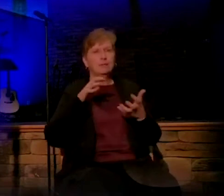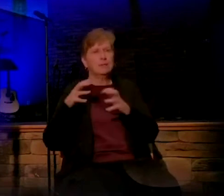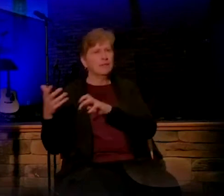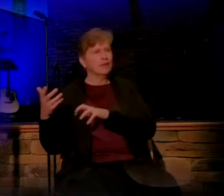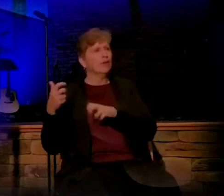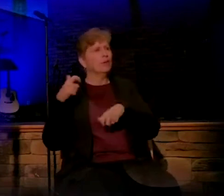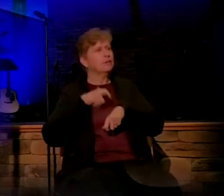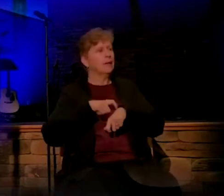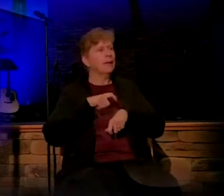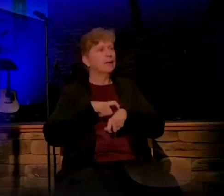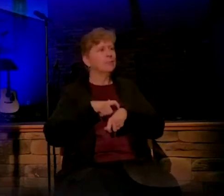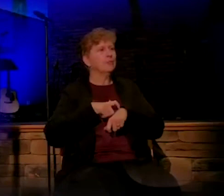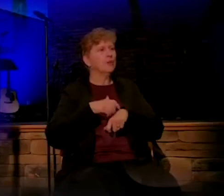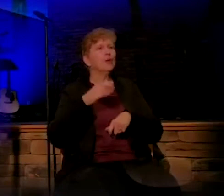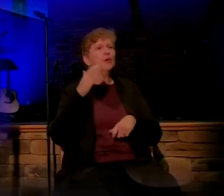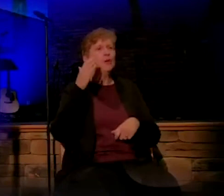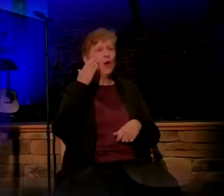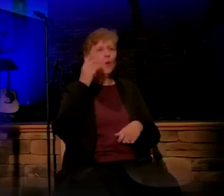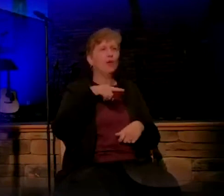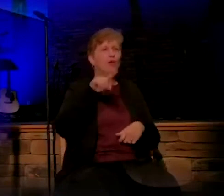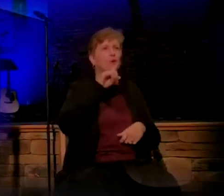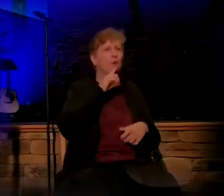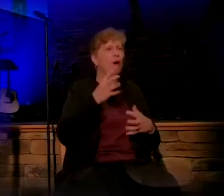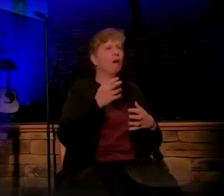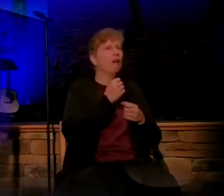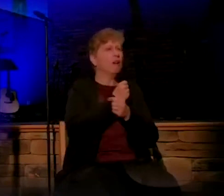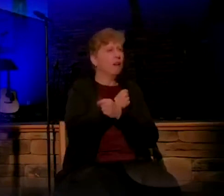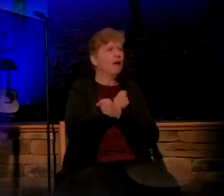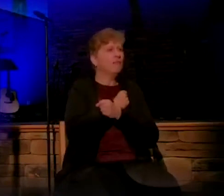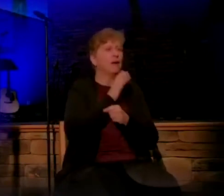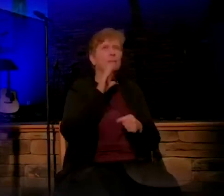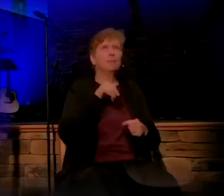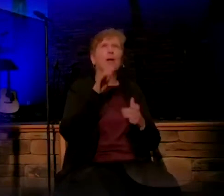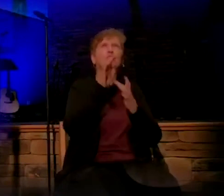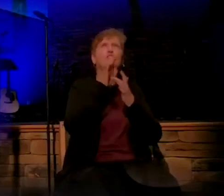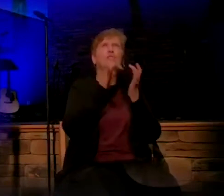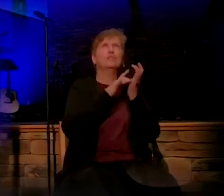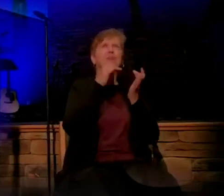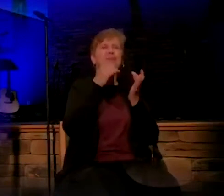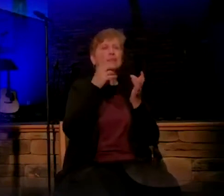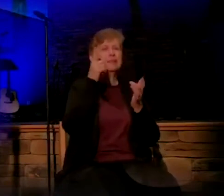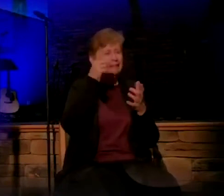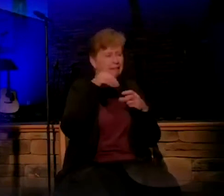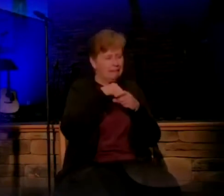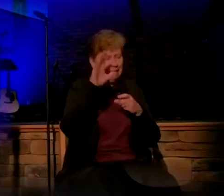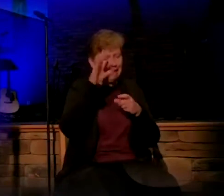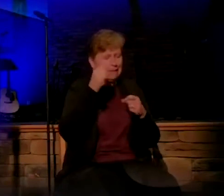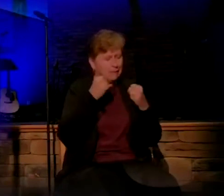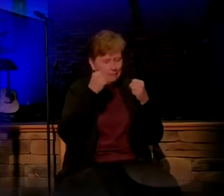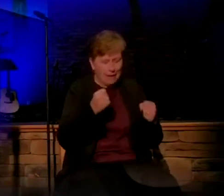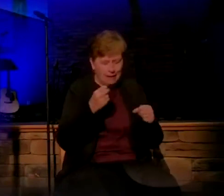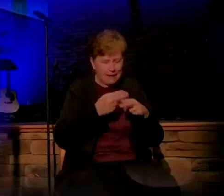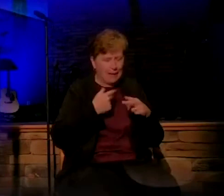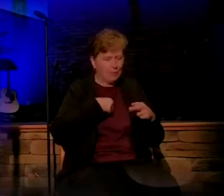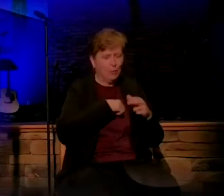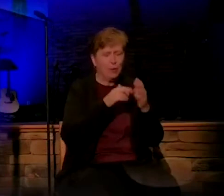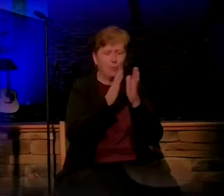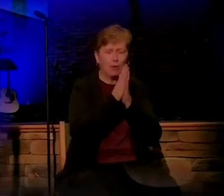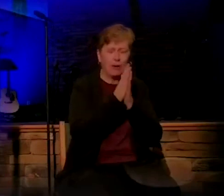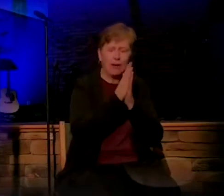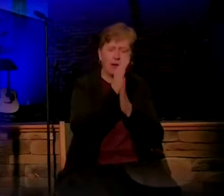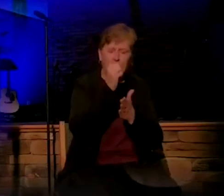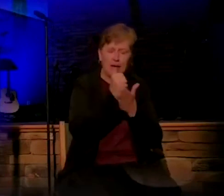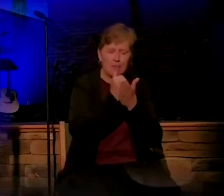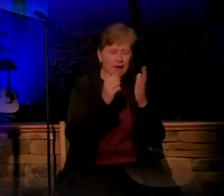knowing that you are loved by Jesus. In his mighty name, let's bow our heads to pray. Dear